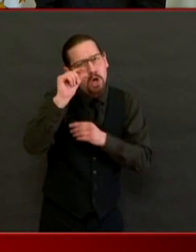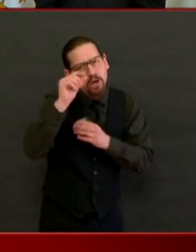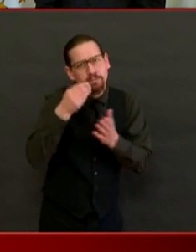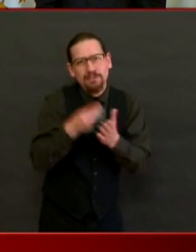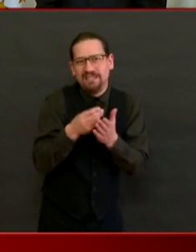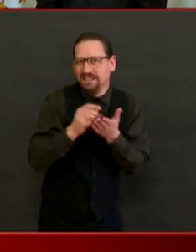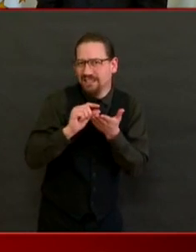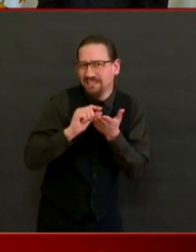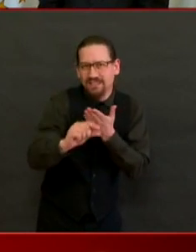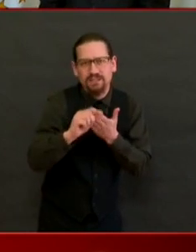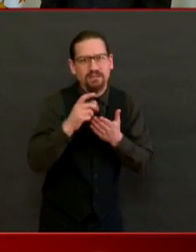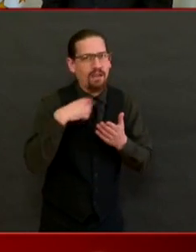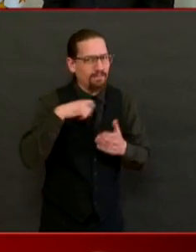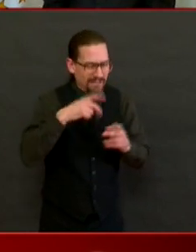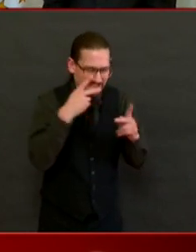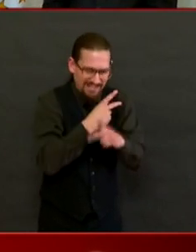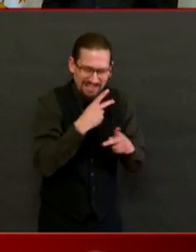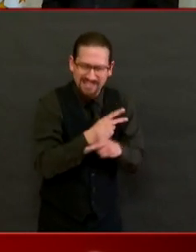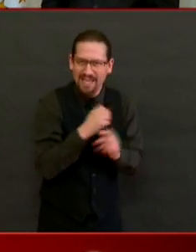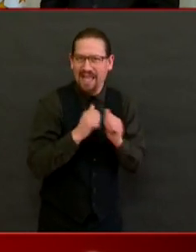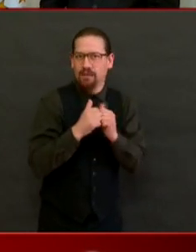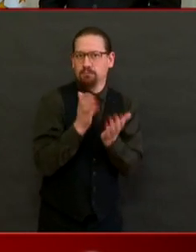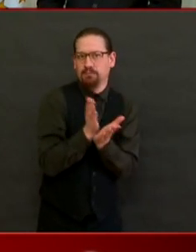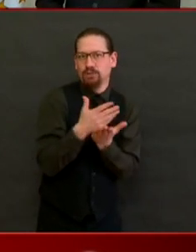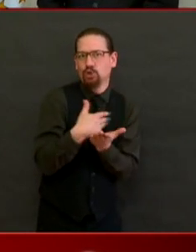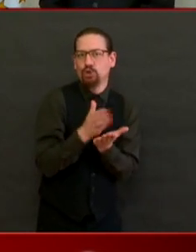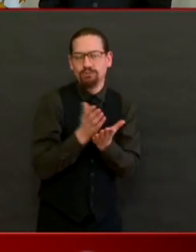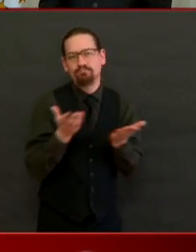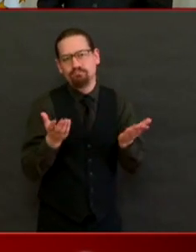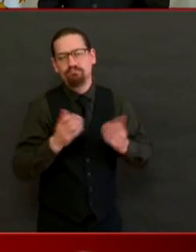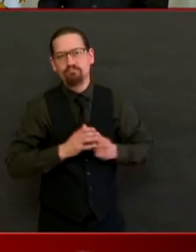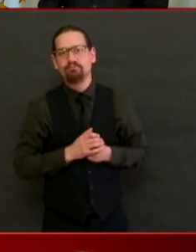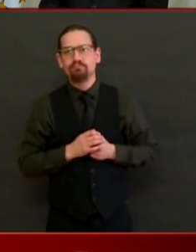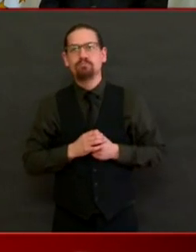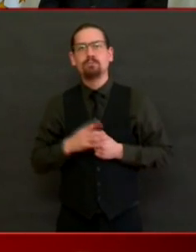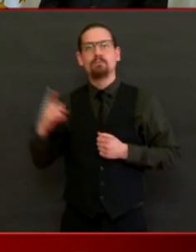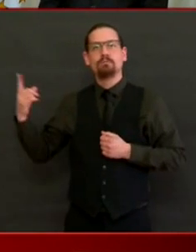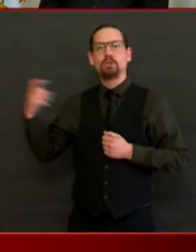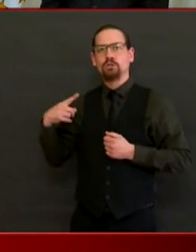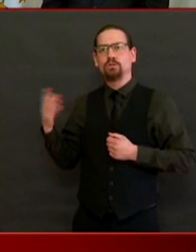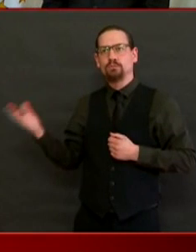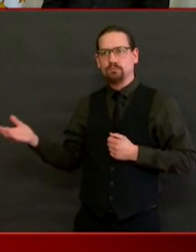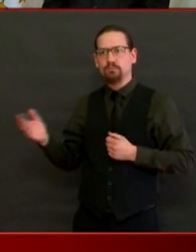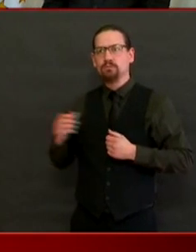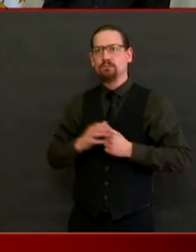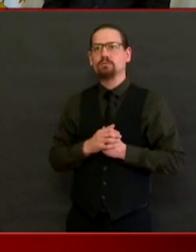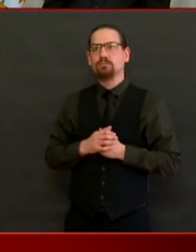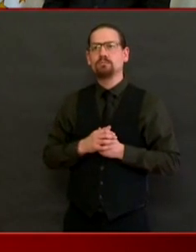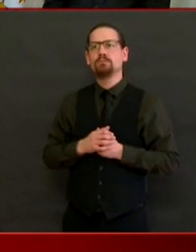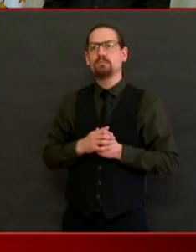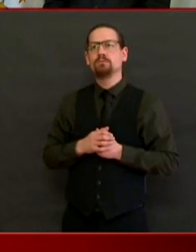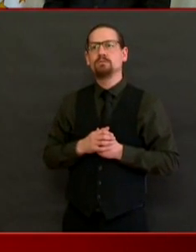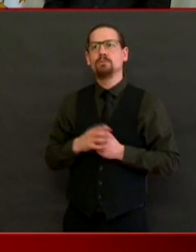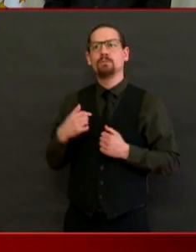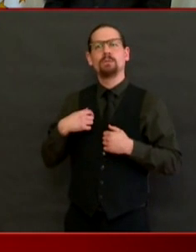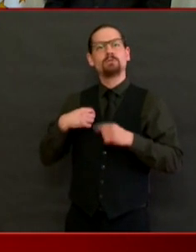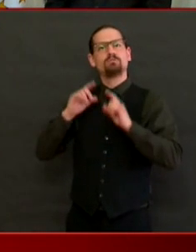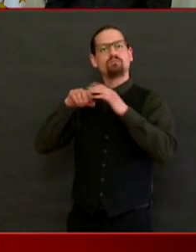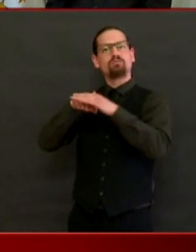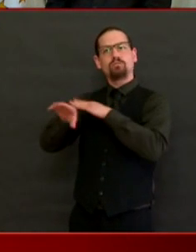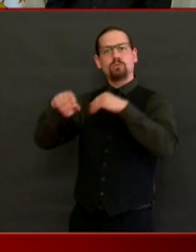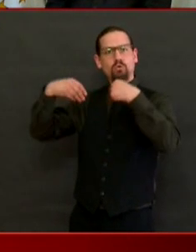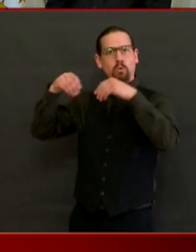that he was at a shop yesterday that is deemed essential but refused to accept cash. Can you clarify Rhode Island's laws with respect to